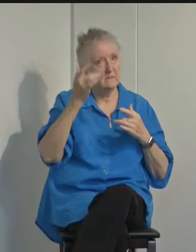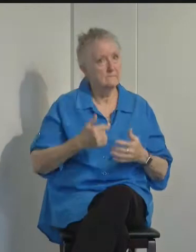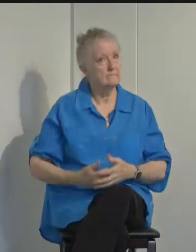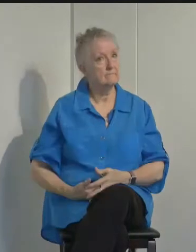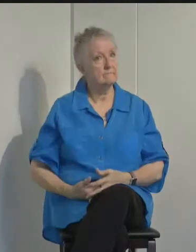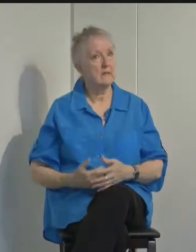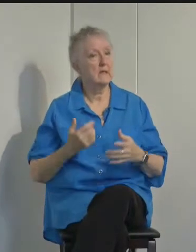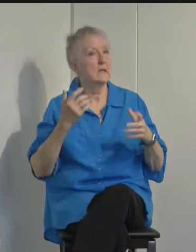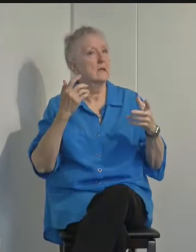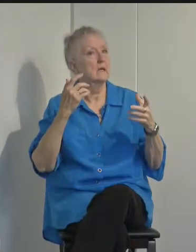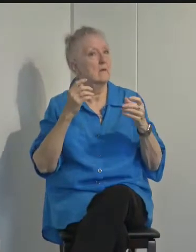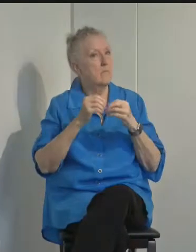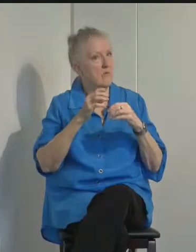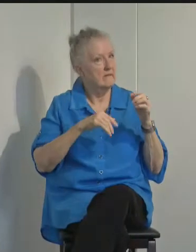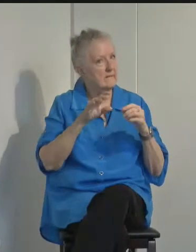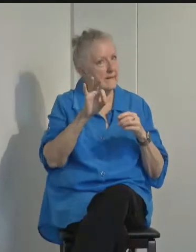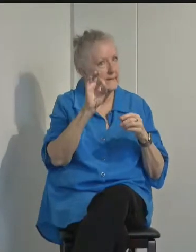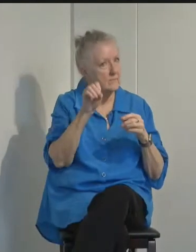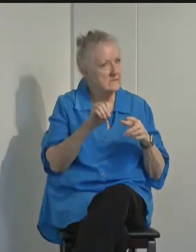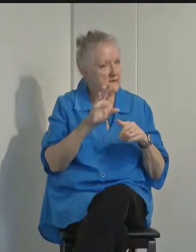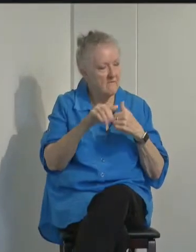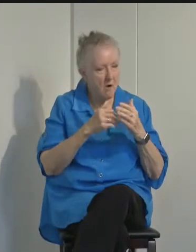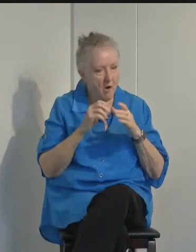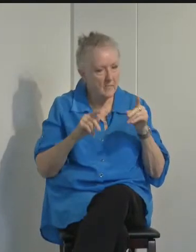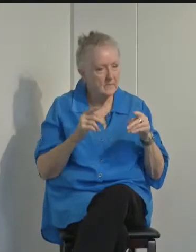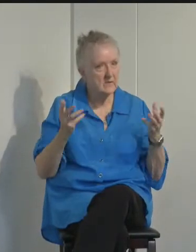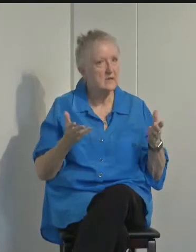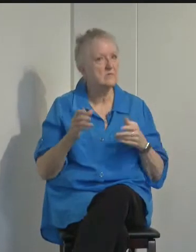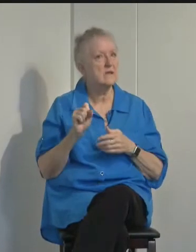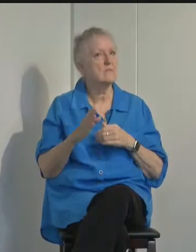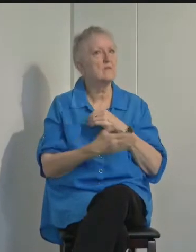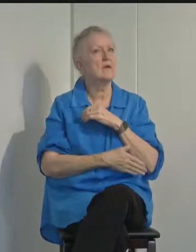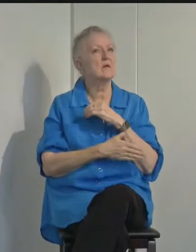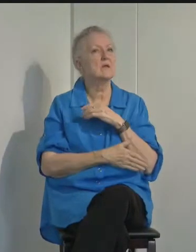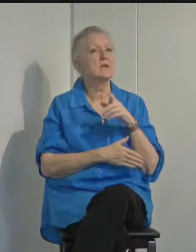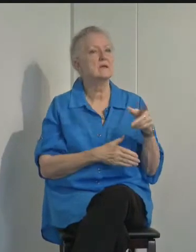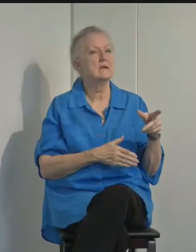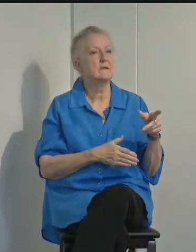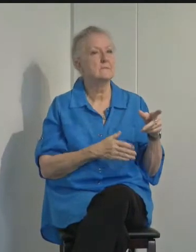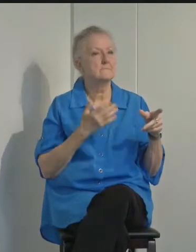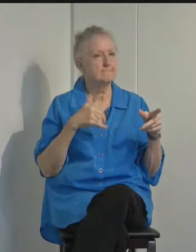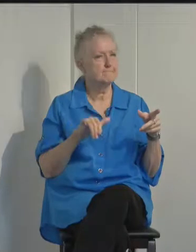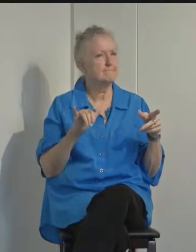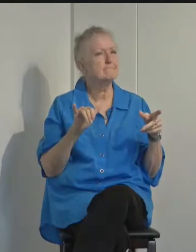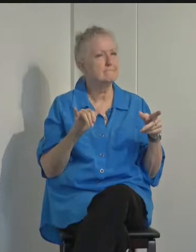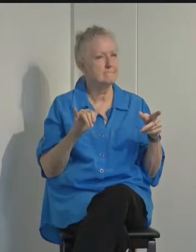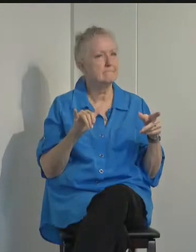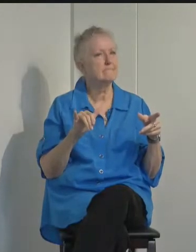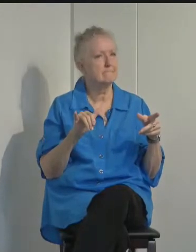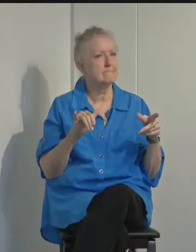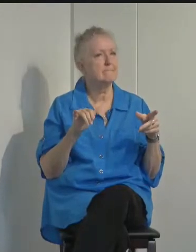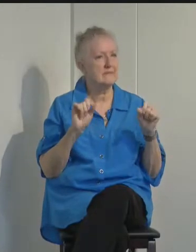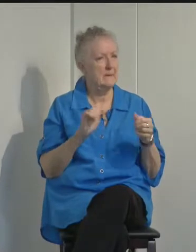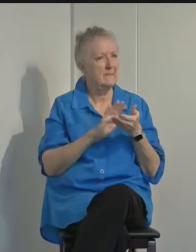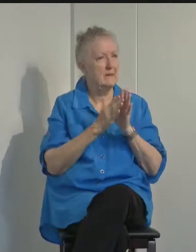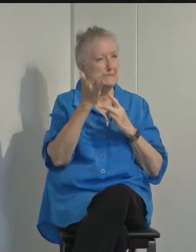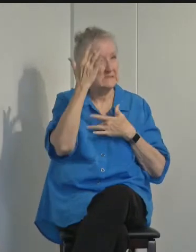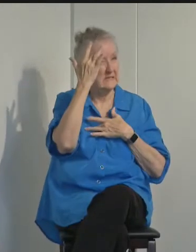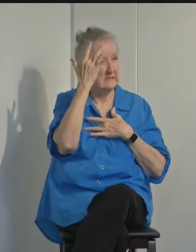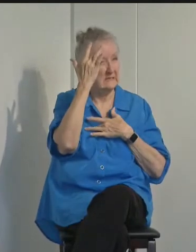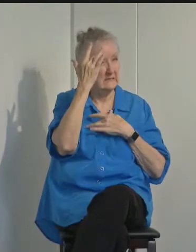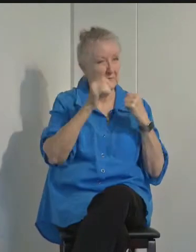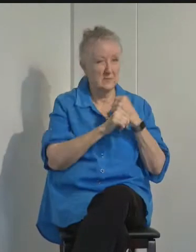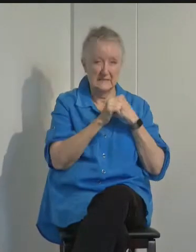More than 90% of all people in Santa Barbara County are still susceptible and at risk of